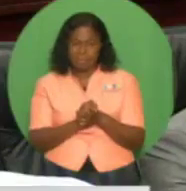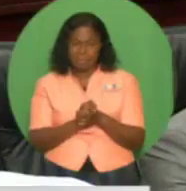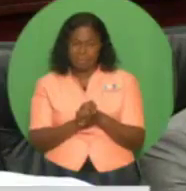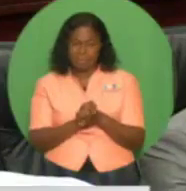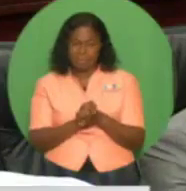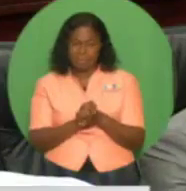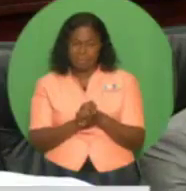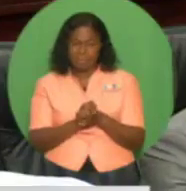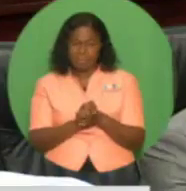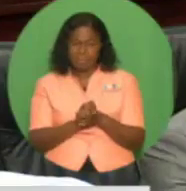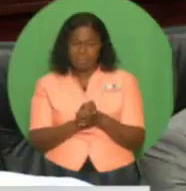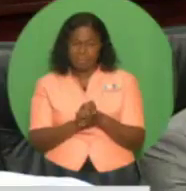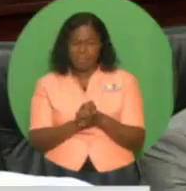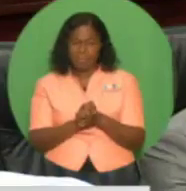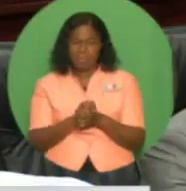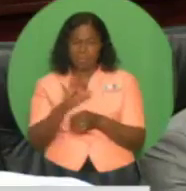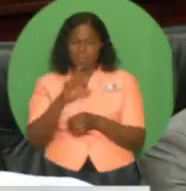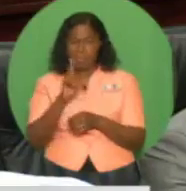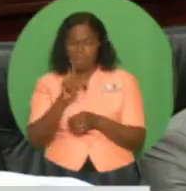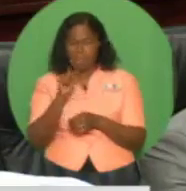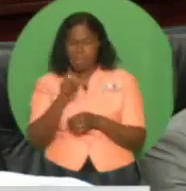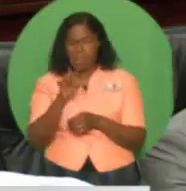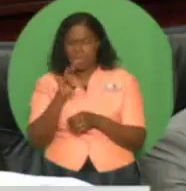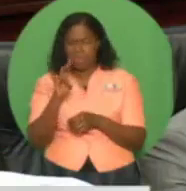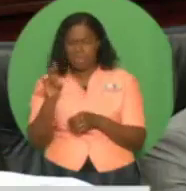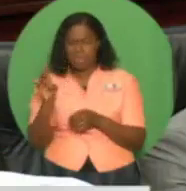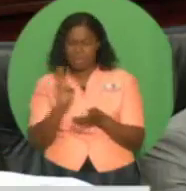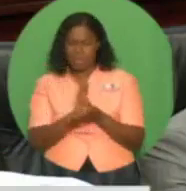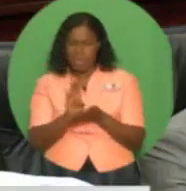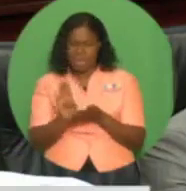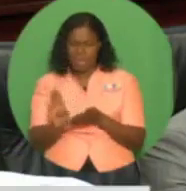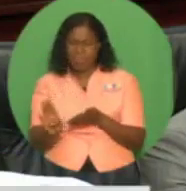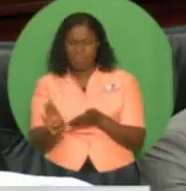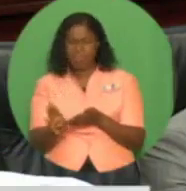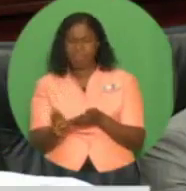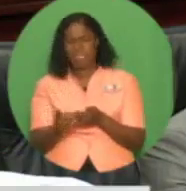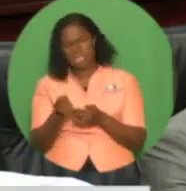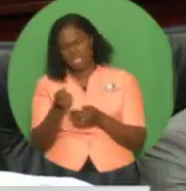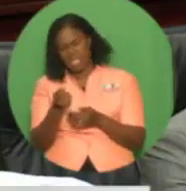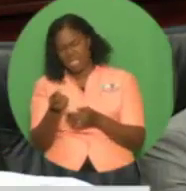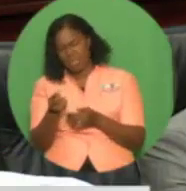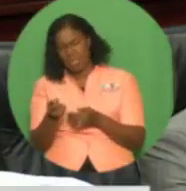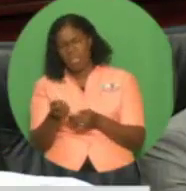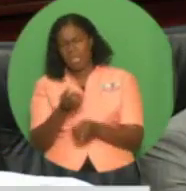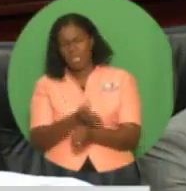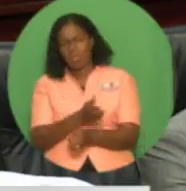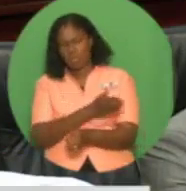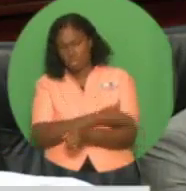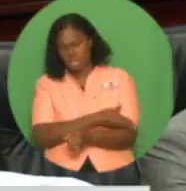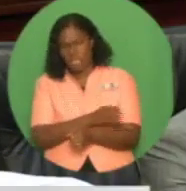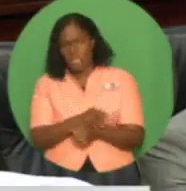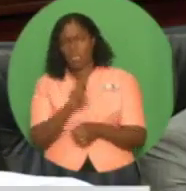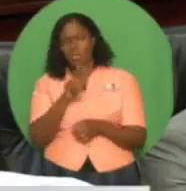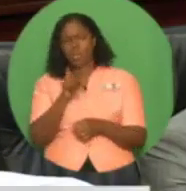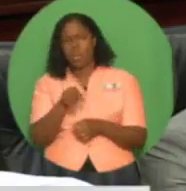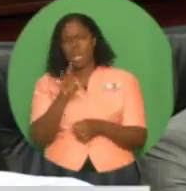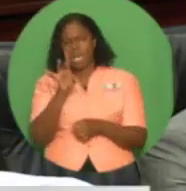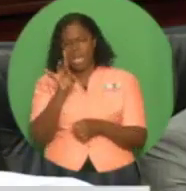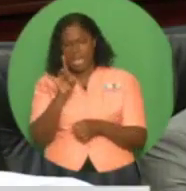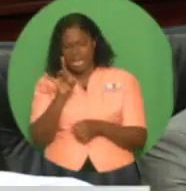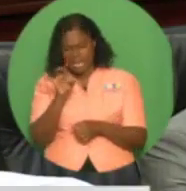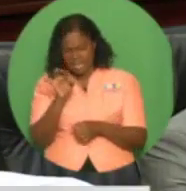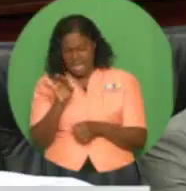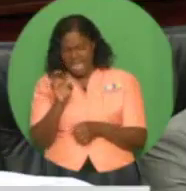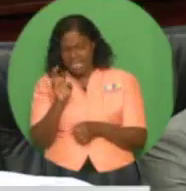.776 billion, a small increase of 2.897 billion over the